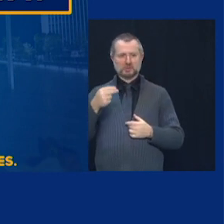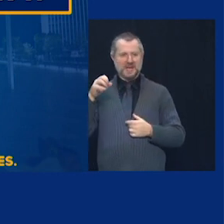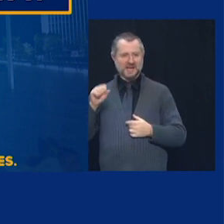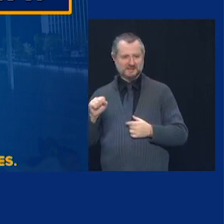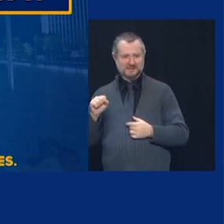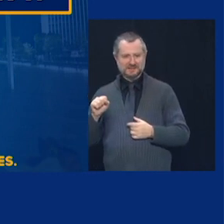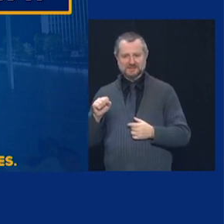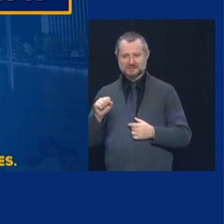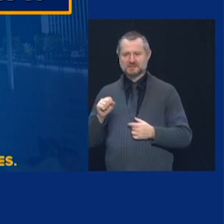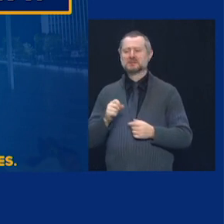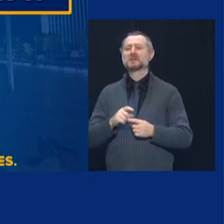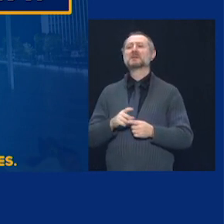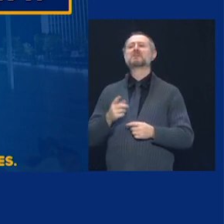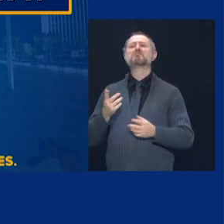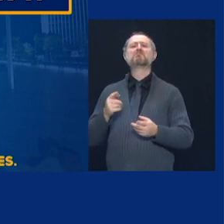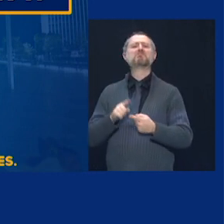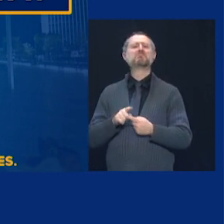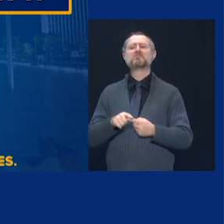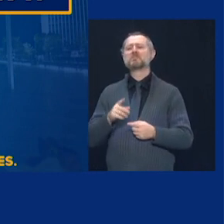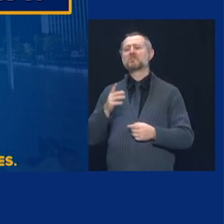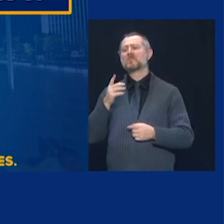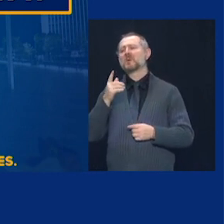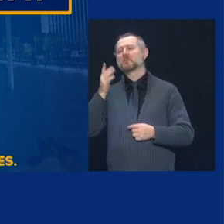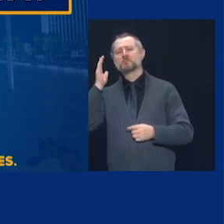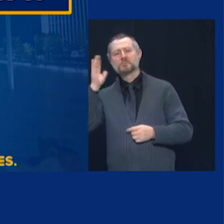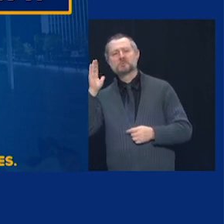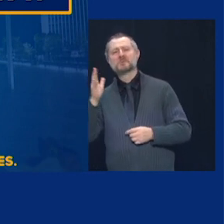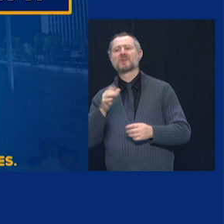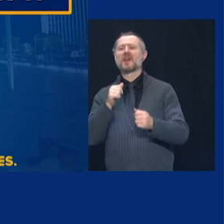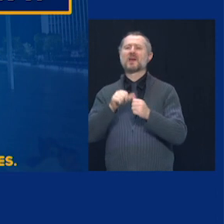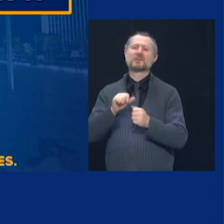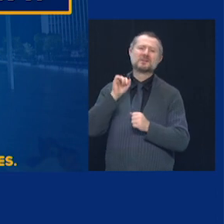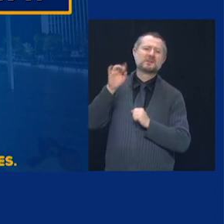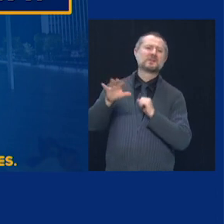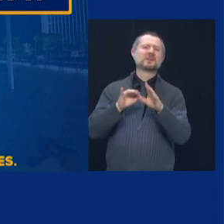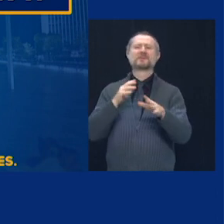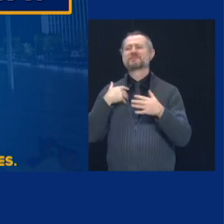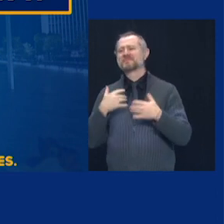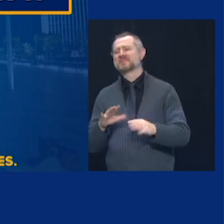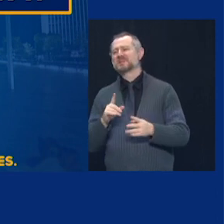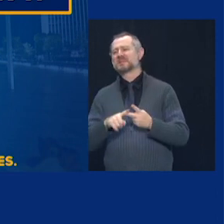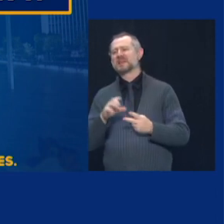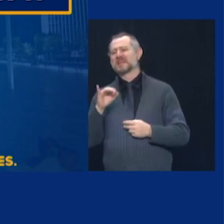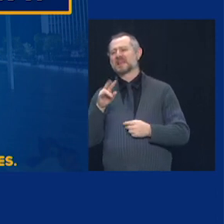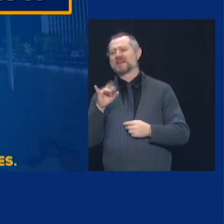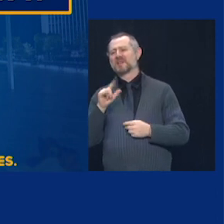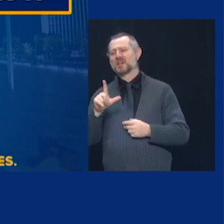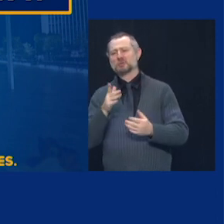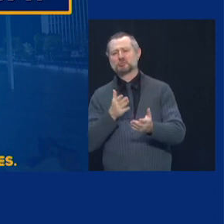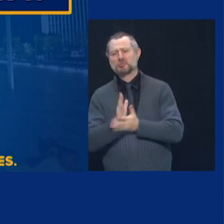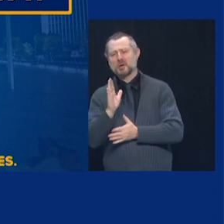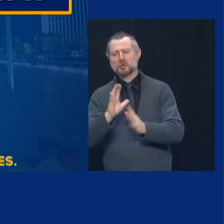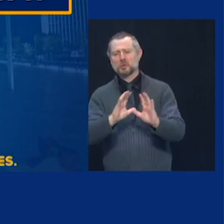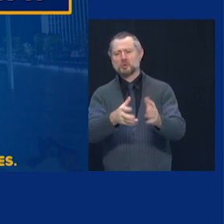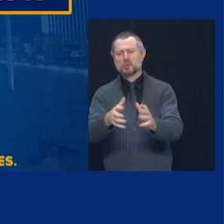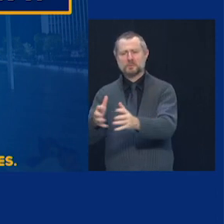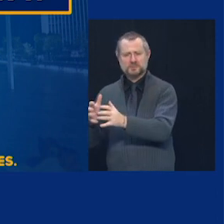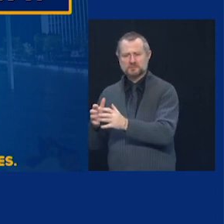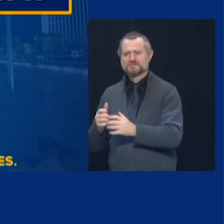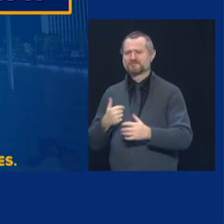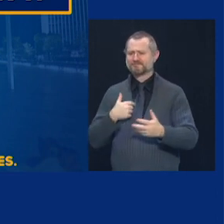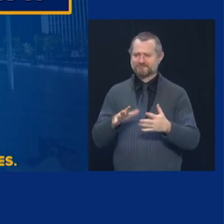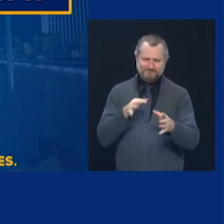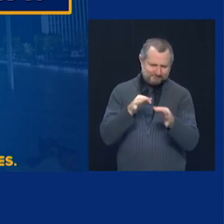civil rights groups across the state. I've these points to Congress on